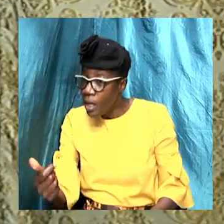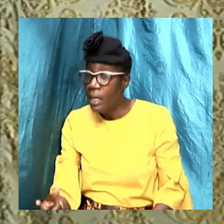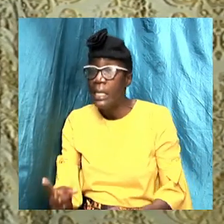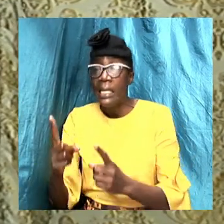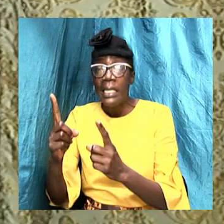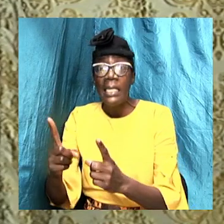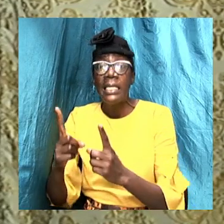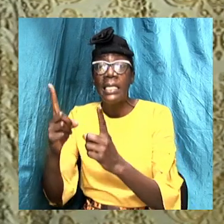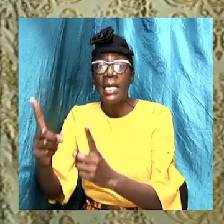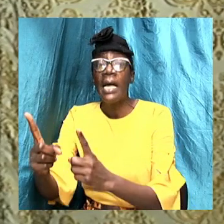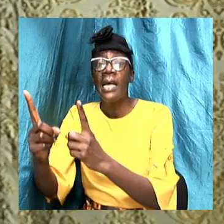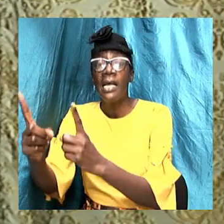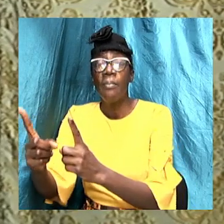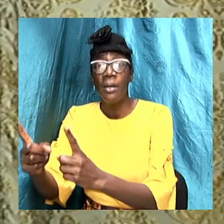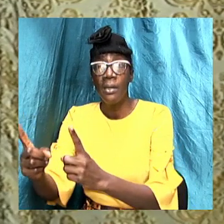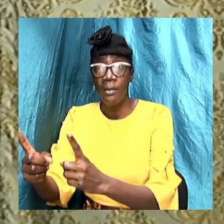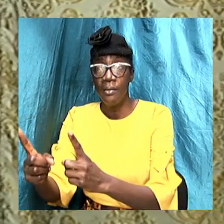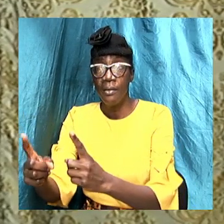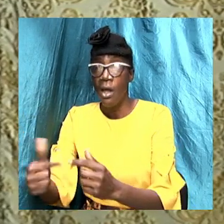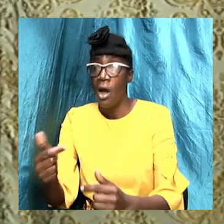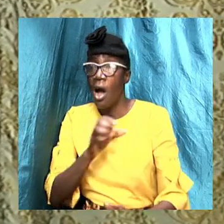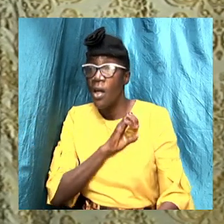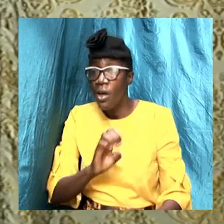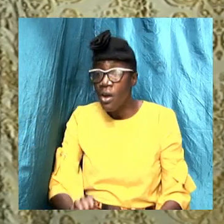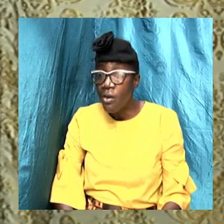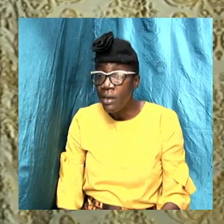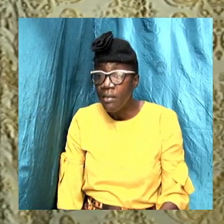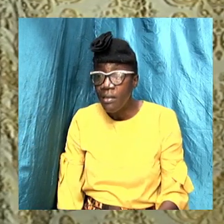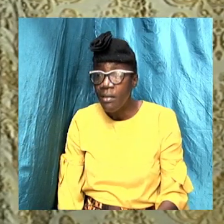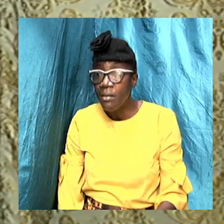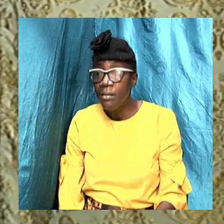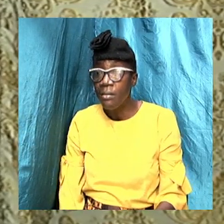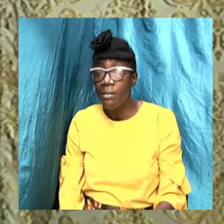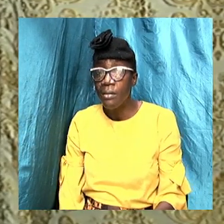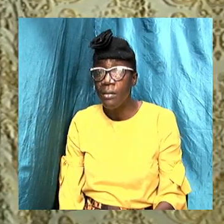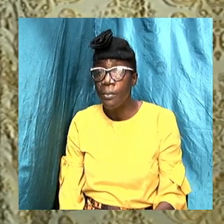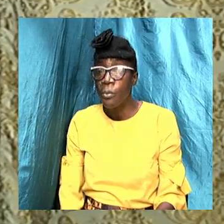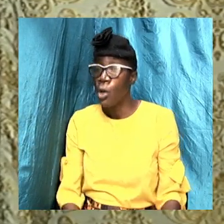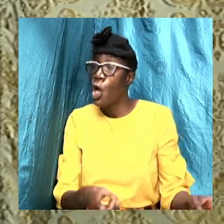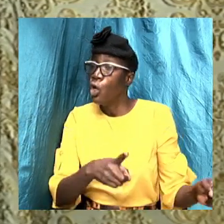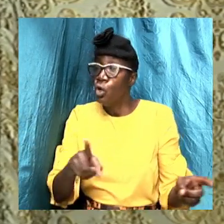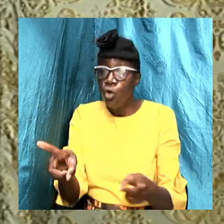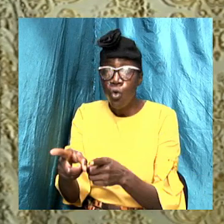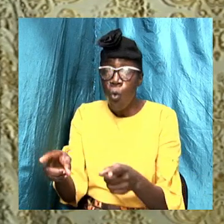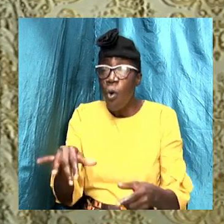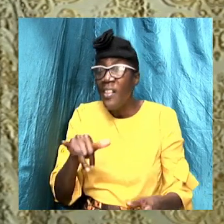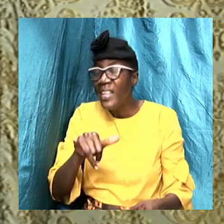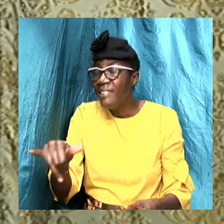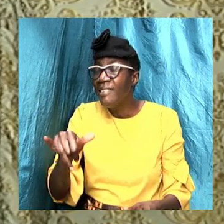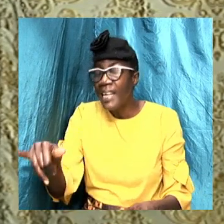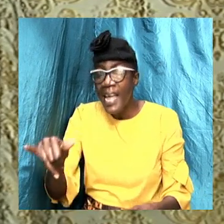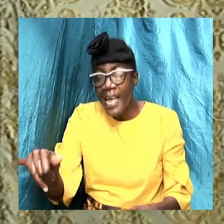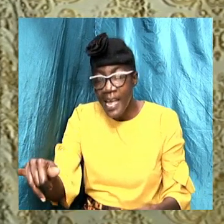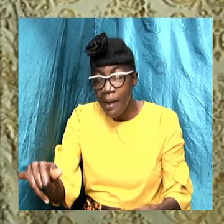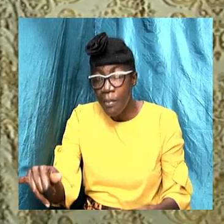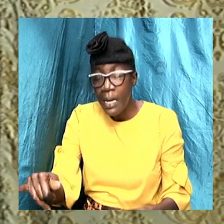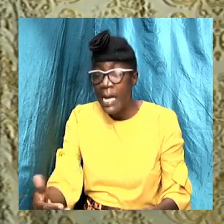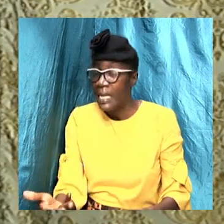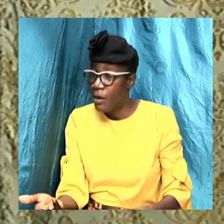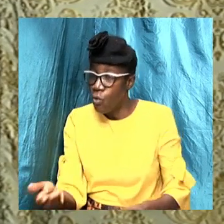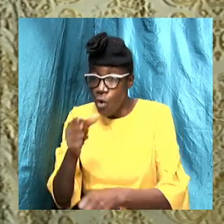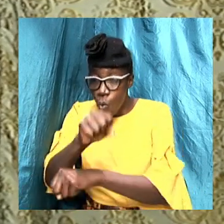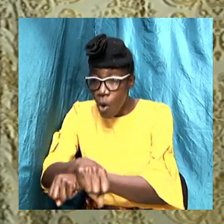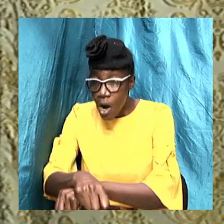they made, other Christians, that they would do the same, carry out instruction that was